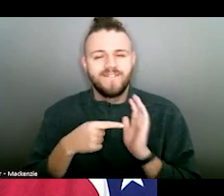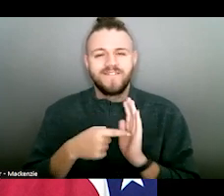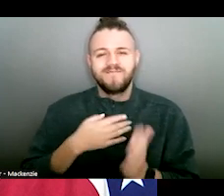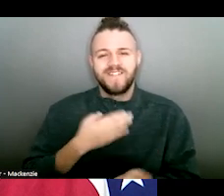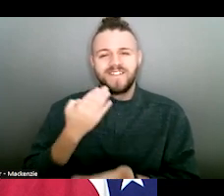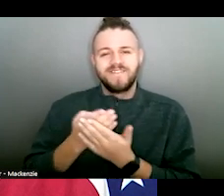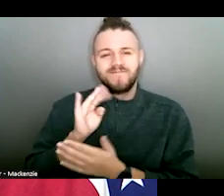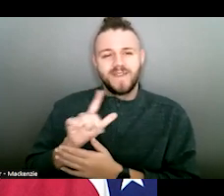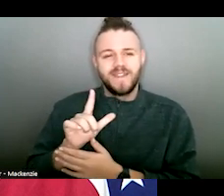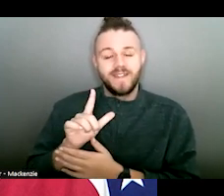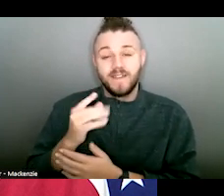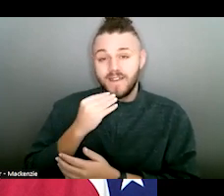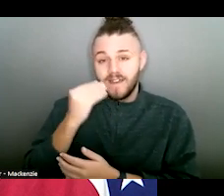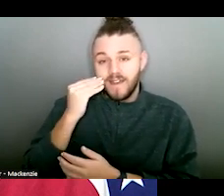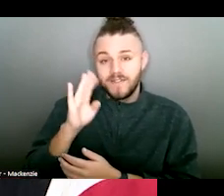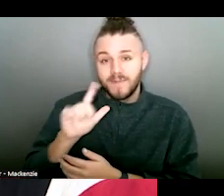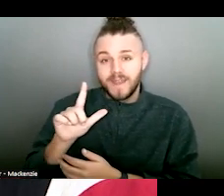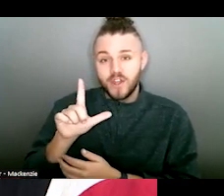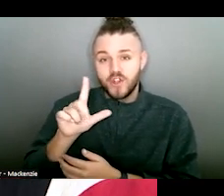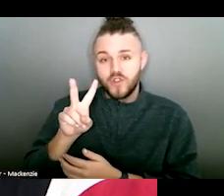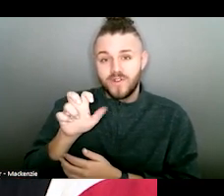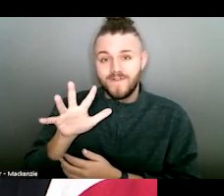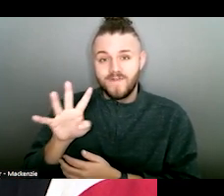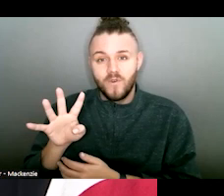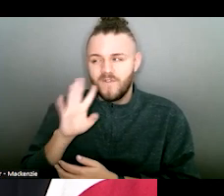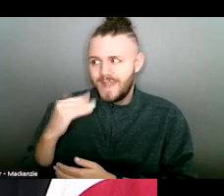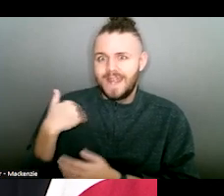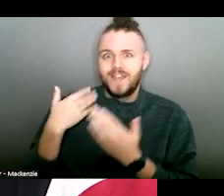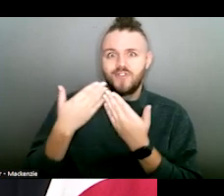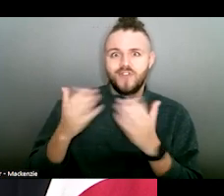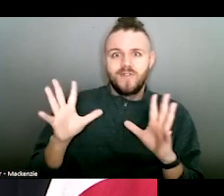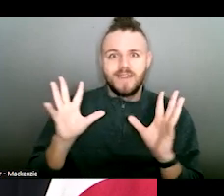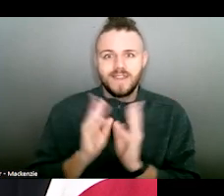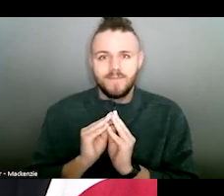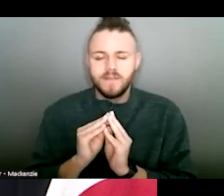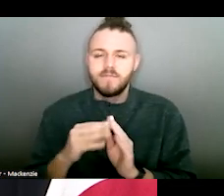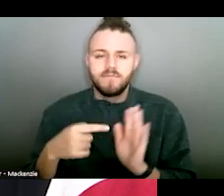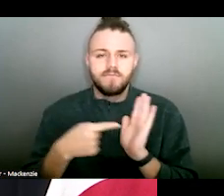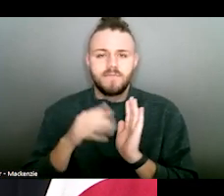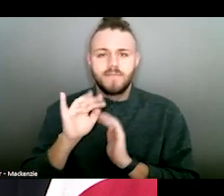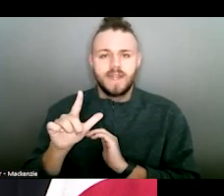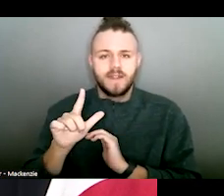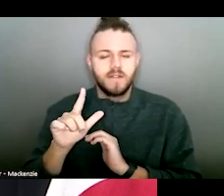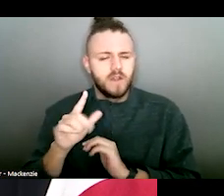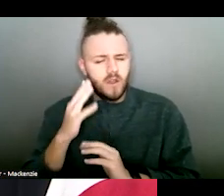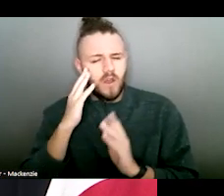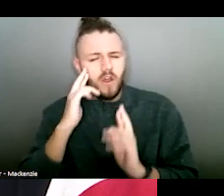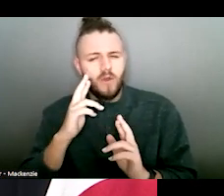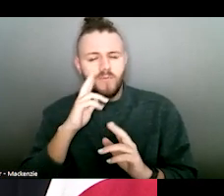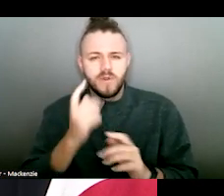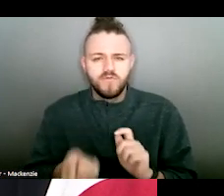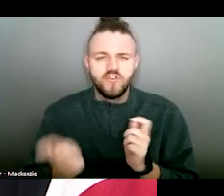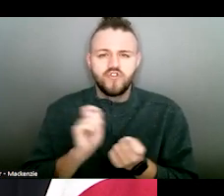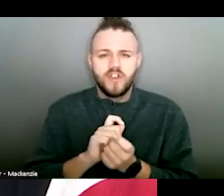and that is reflected in the bills that I have sponsored. House Bill 254 from last General Assembly is a bill that I hope will make a difference for